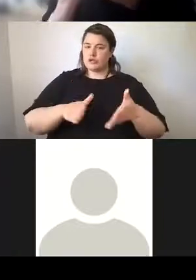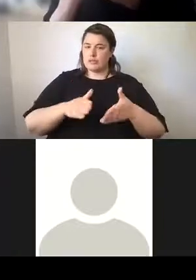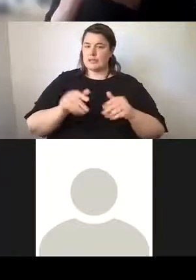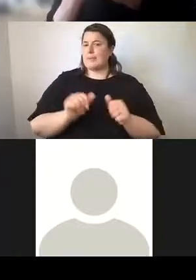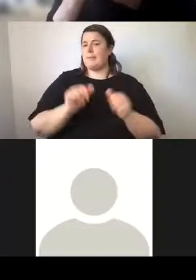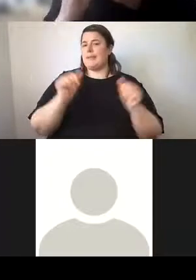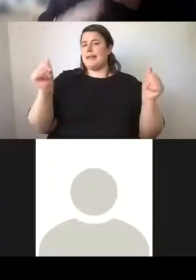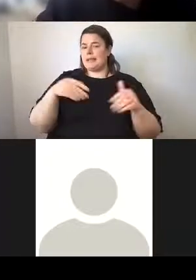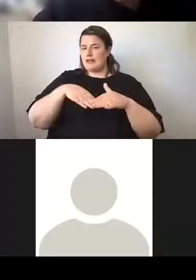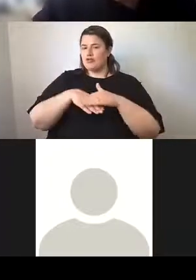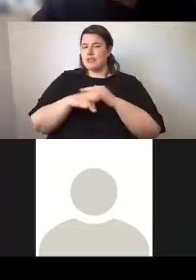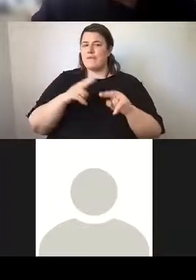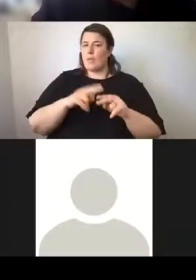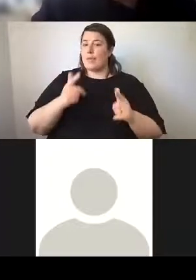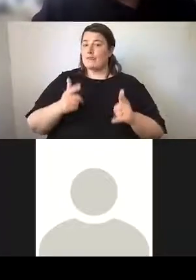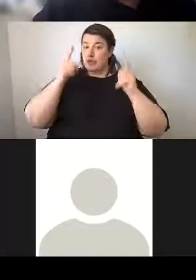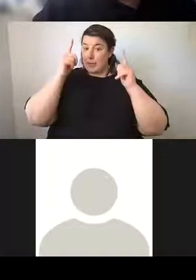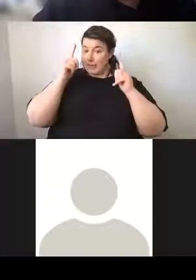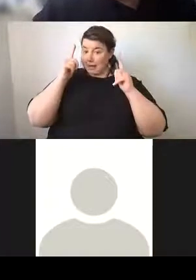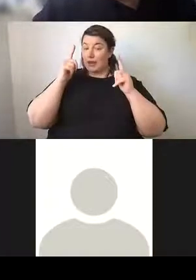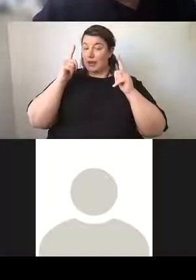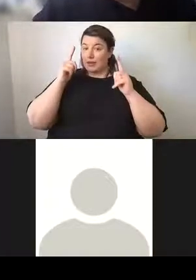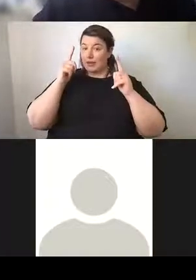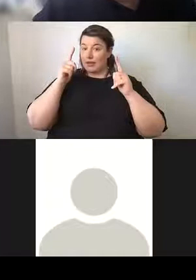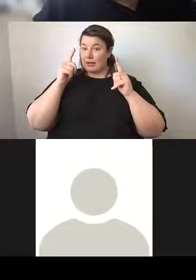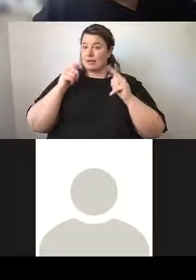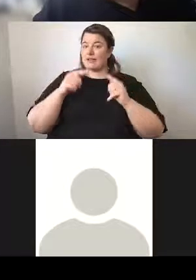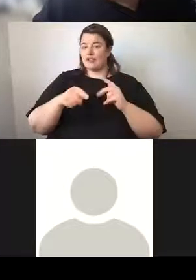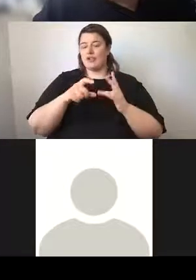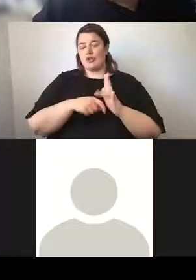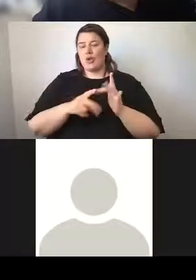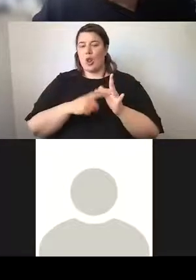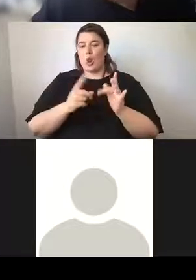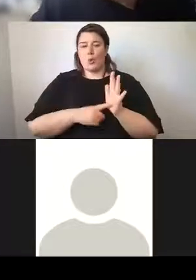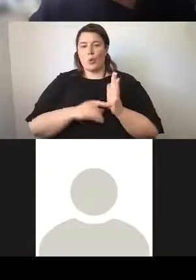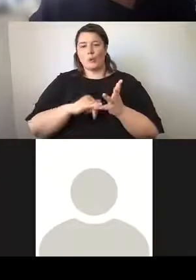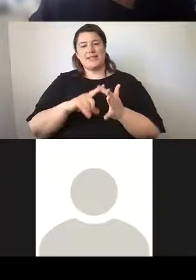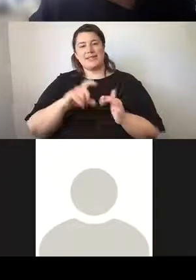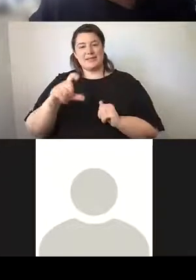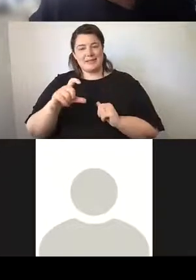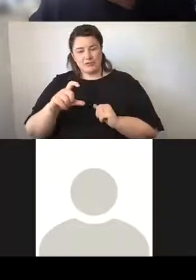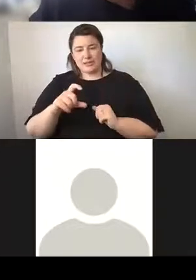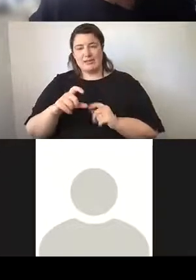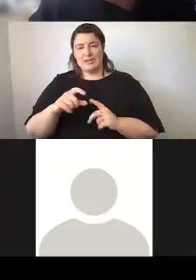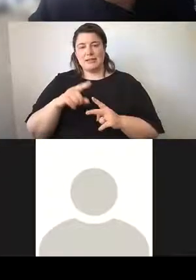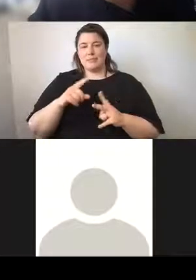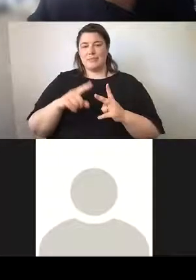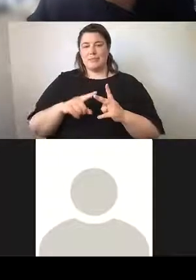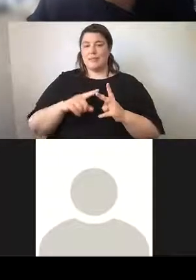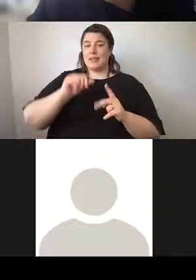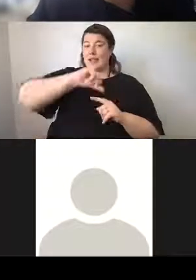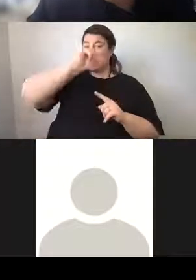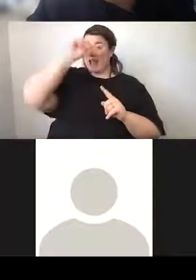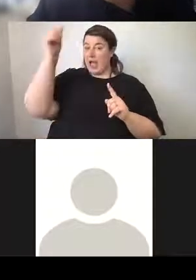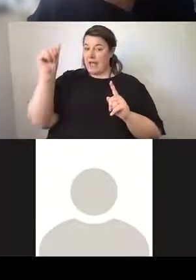for the Premier as the colonial secretary, as he was in those days. The sandstone carving of the